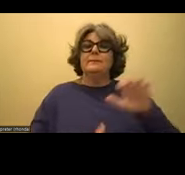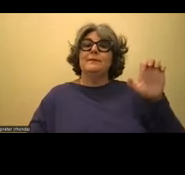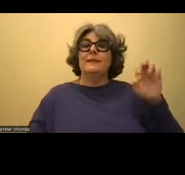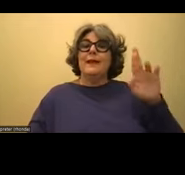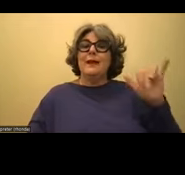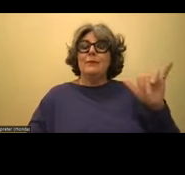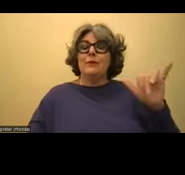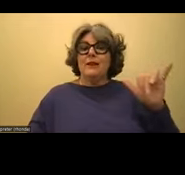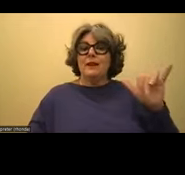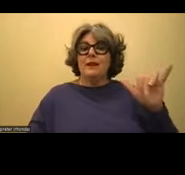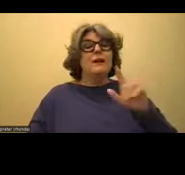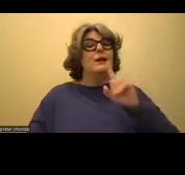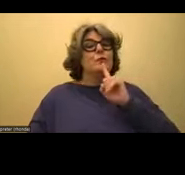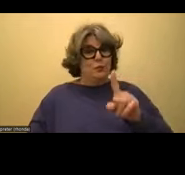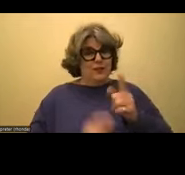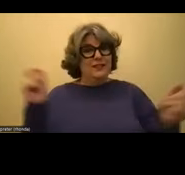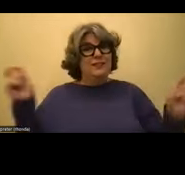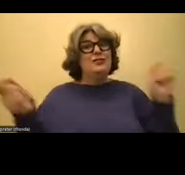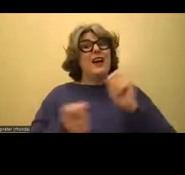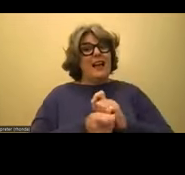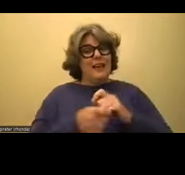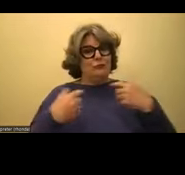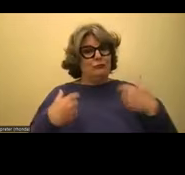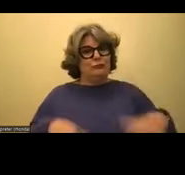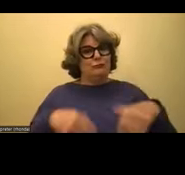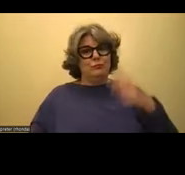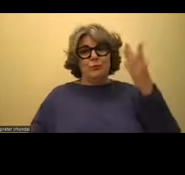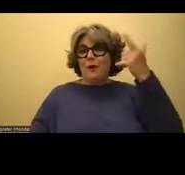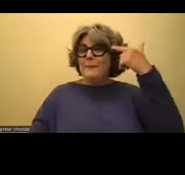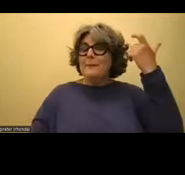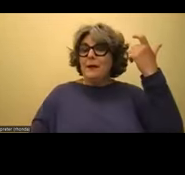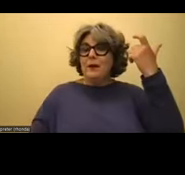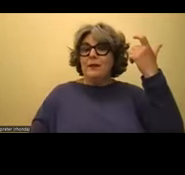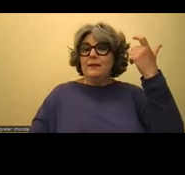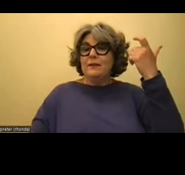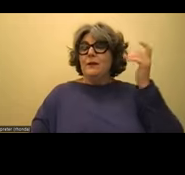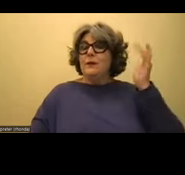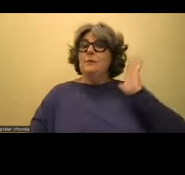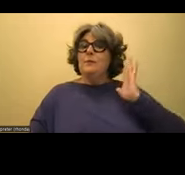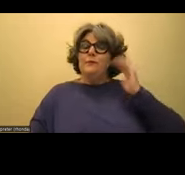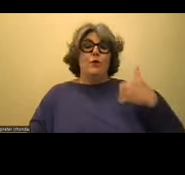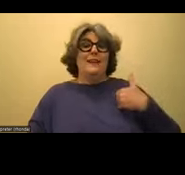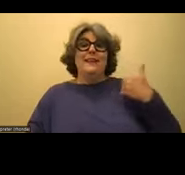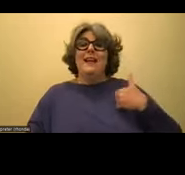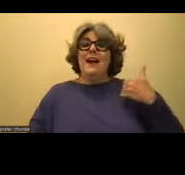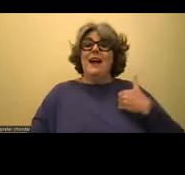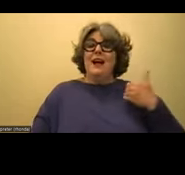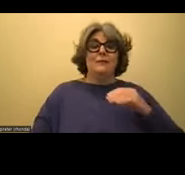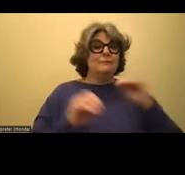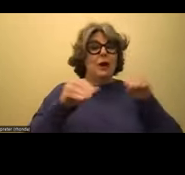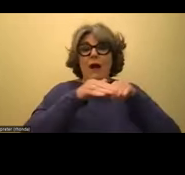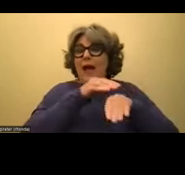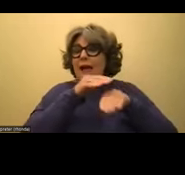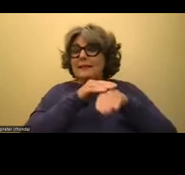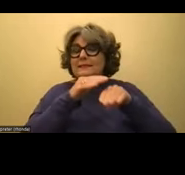It's really changed a lot for me because when I was younger and I didn't have access to